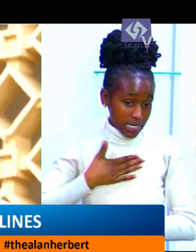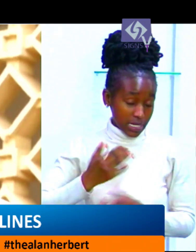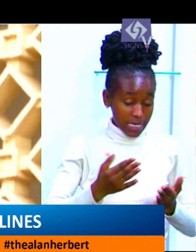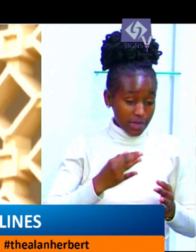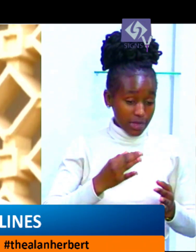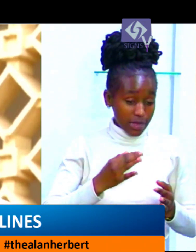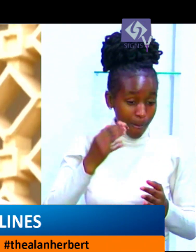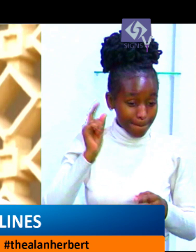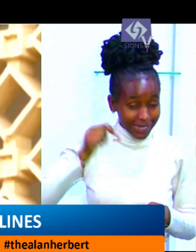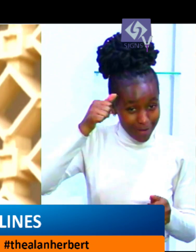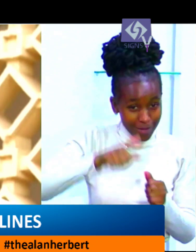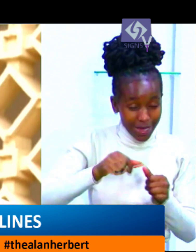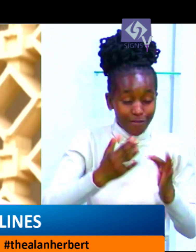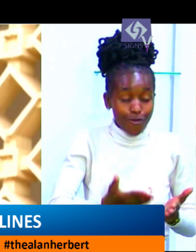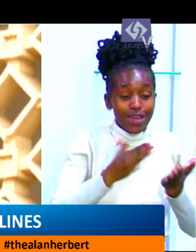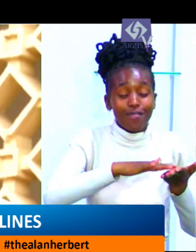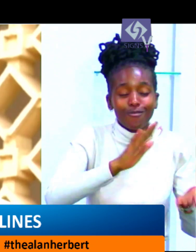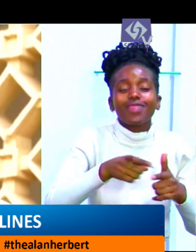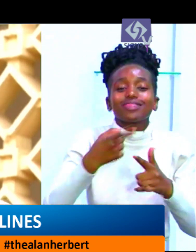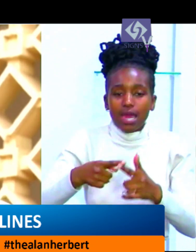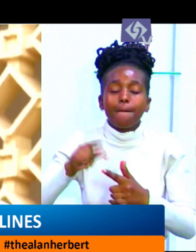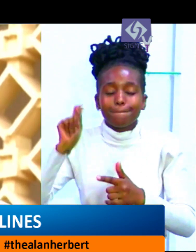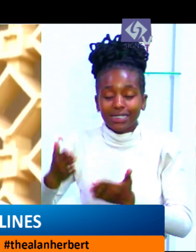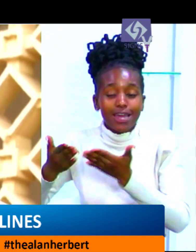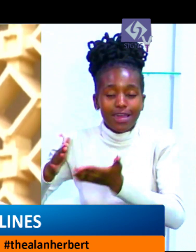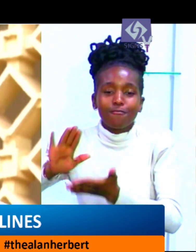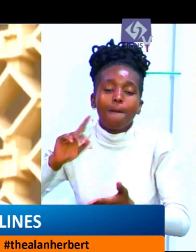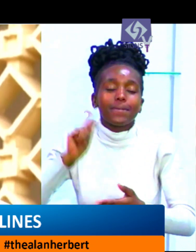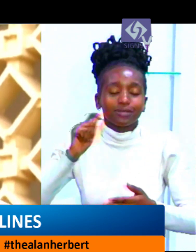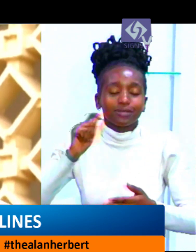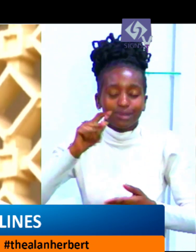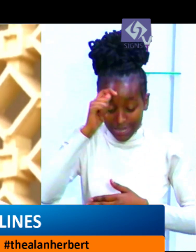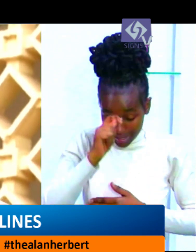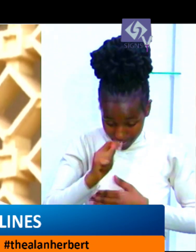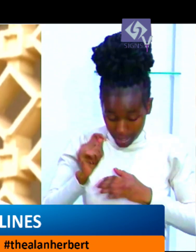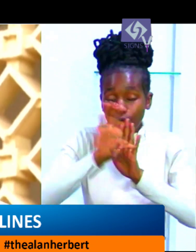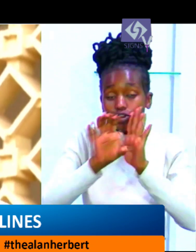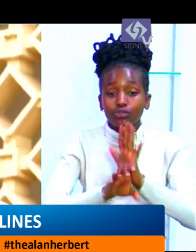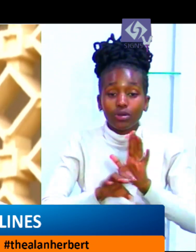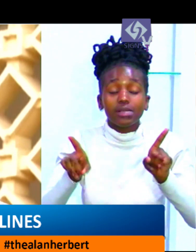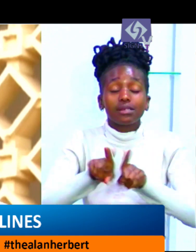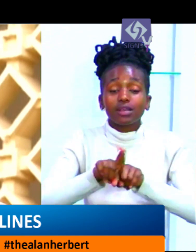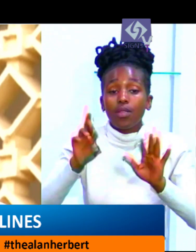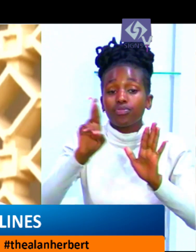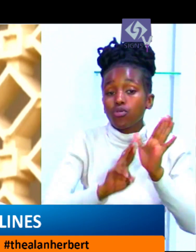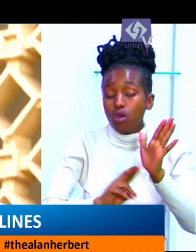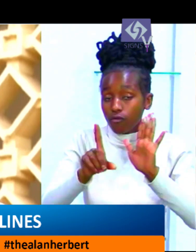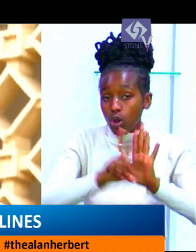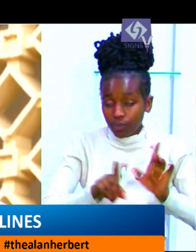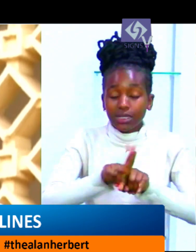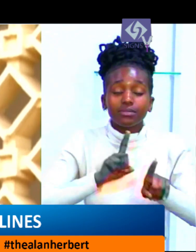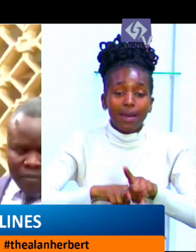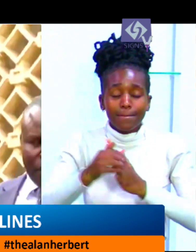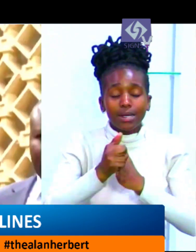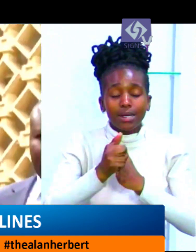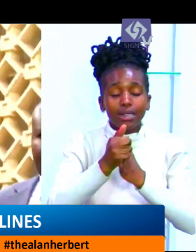and the Deputy to know that to whom more is given, more is required of them. They must